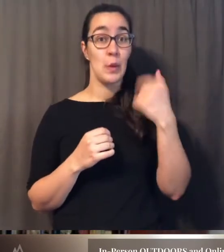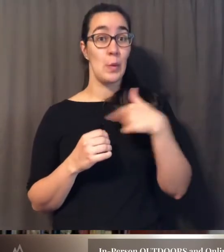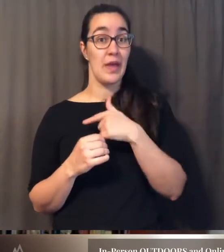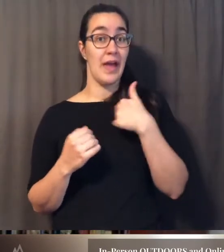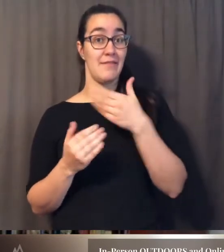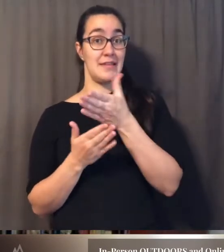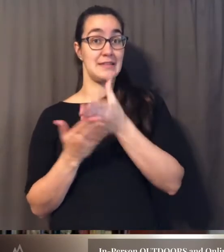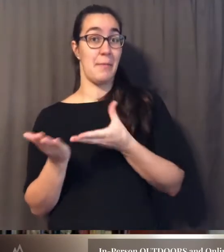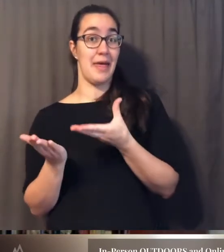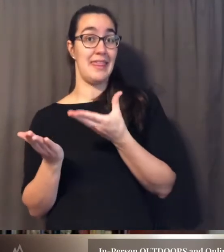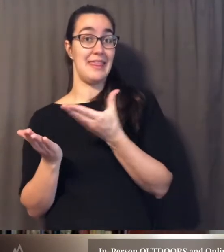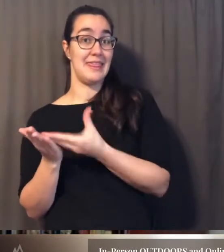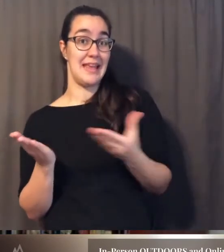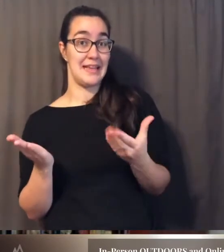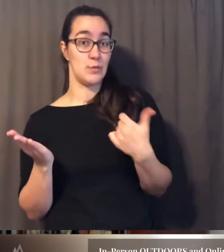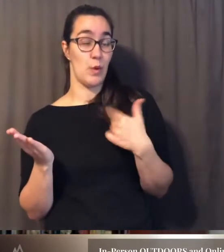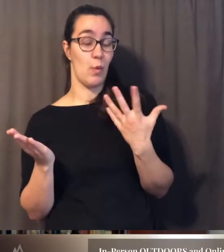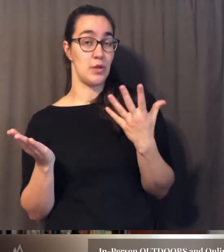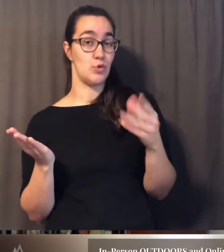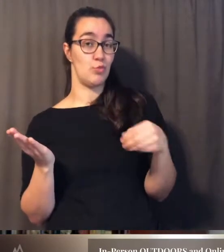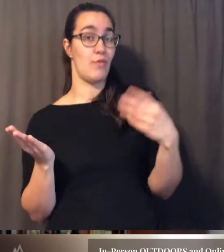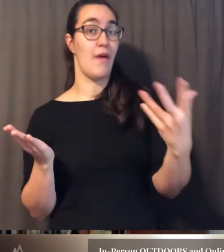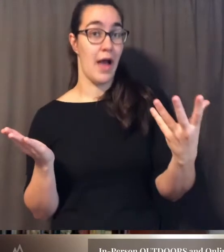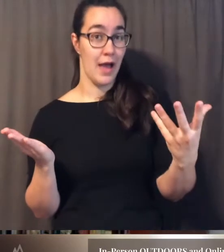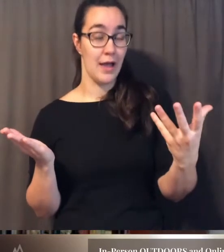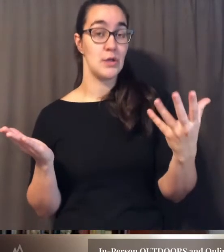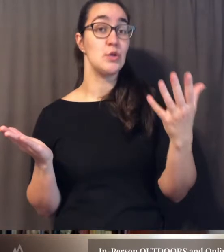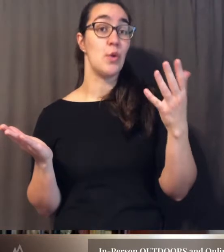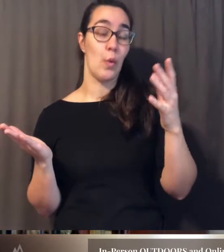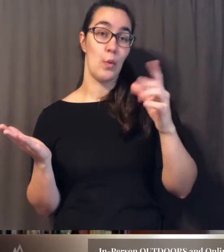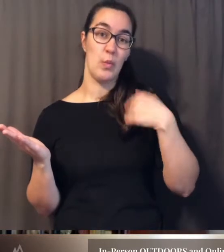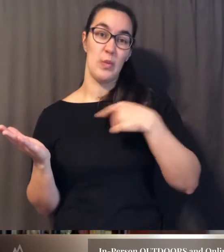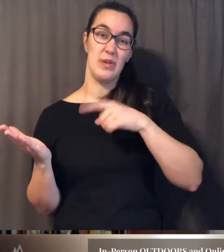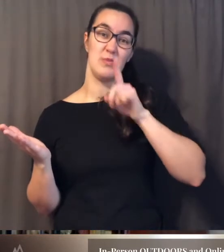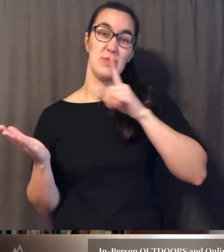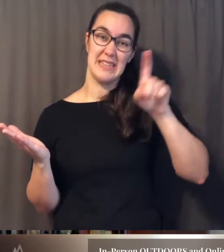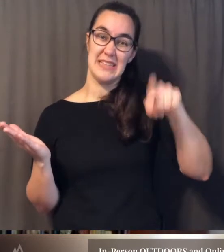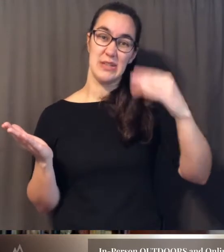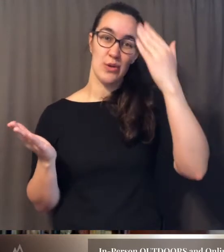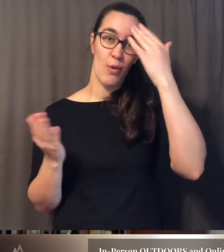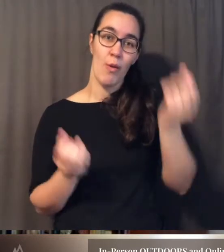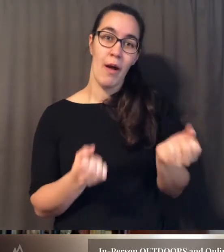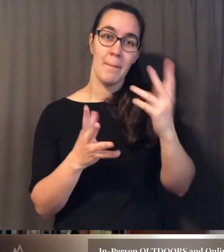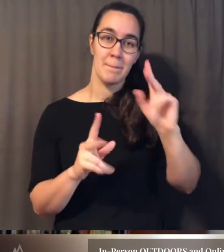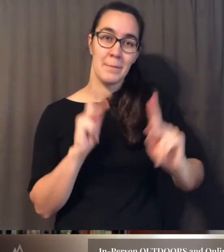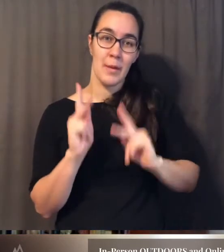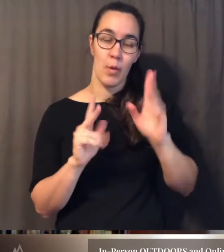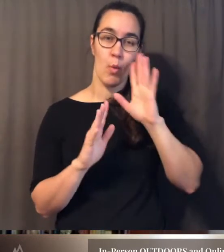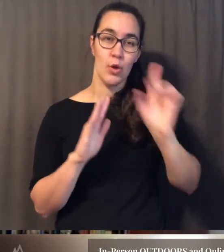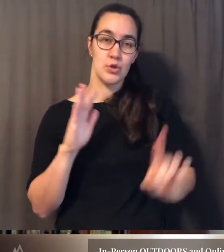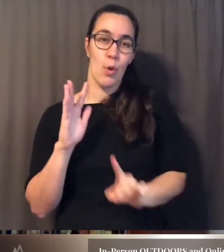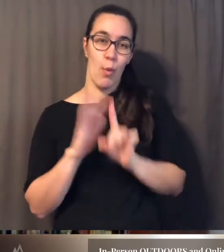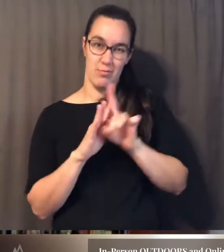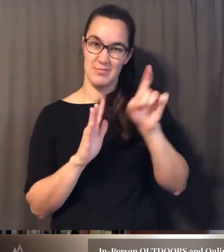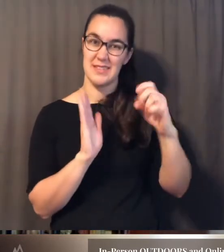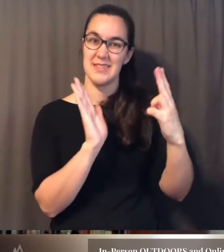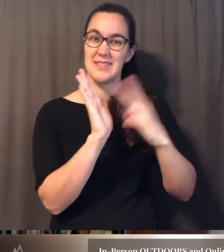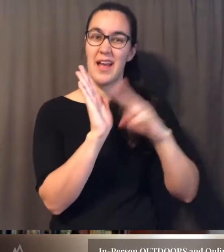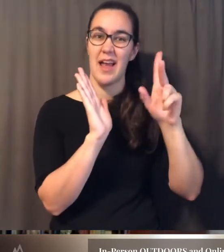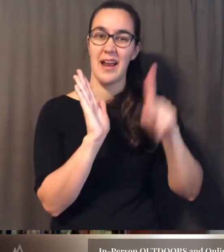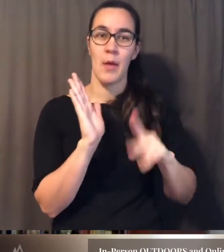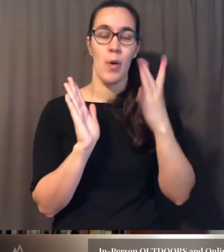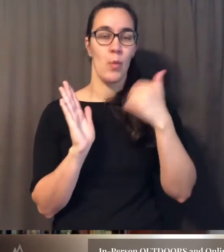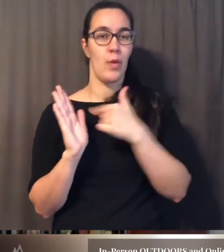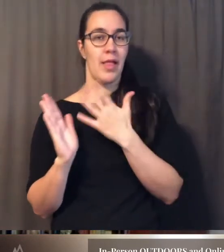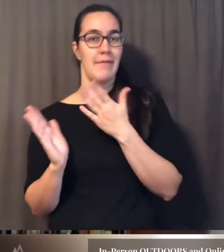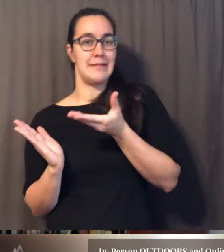with um with that so we truly need you to sign up because there's some some um supplies that we'll need